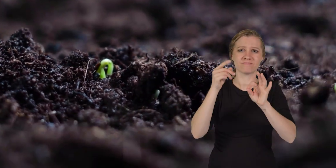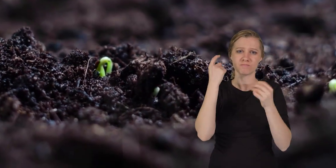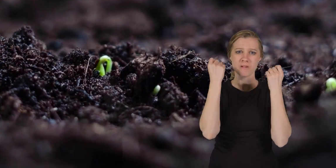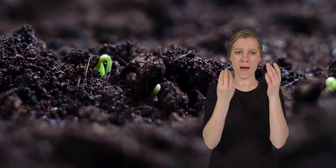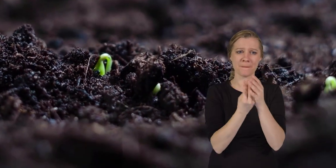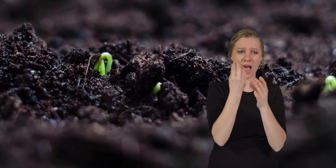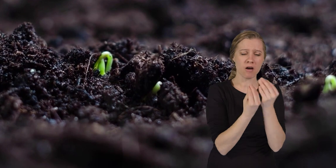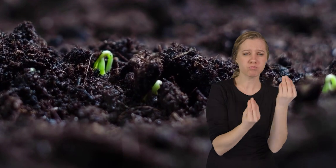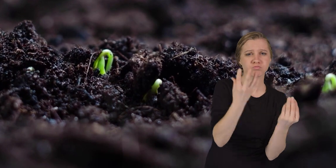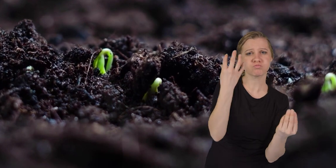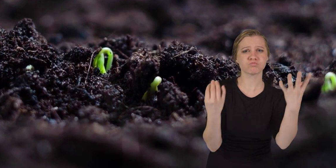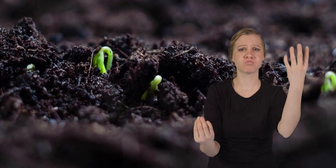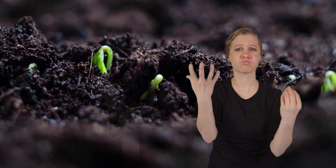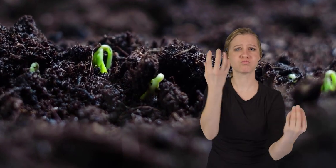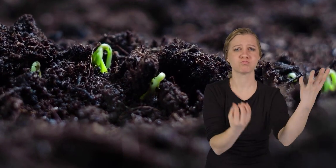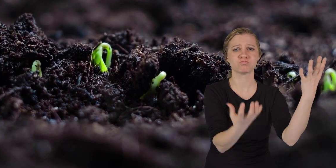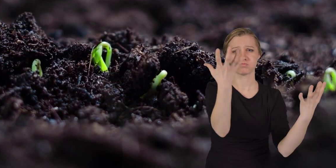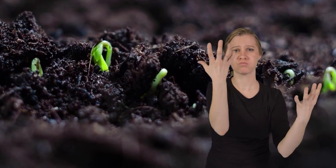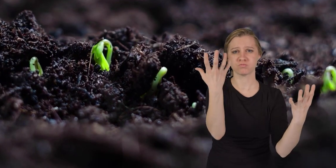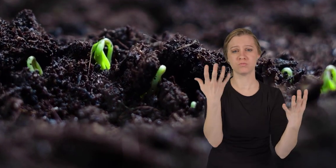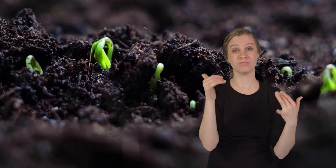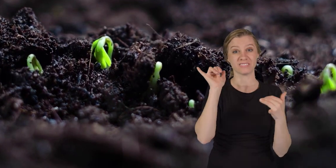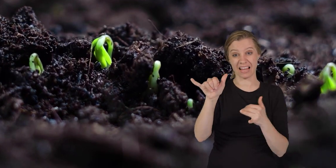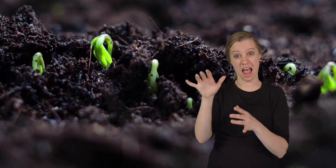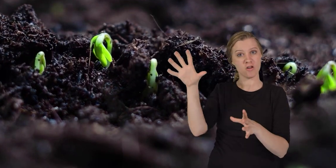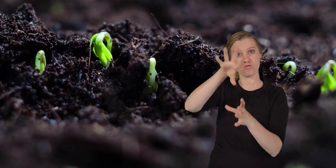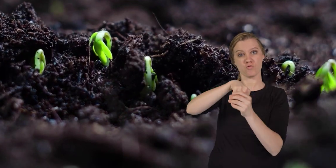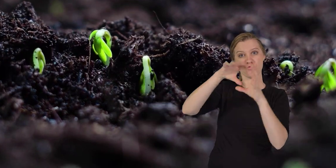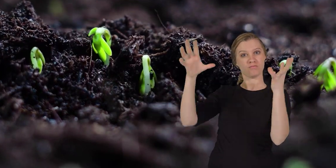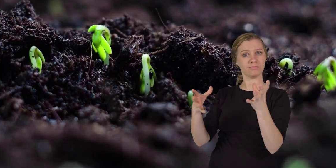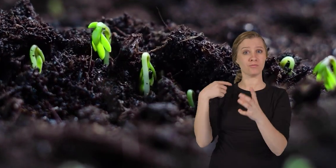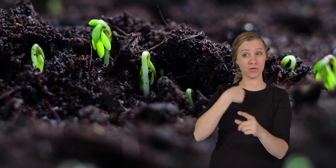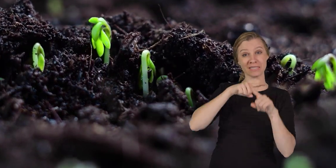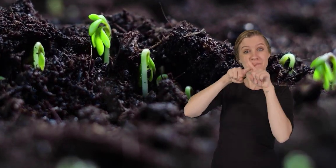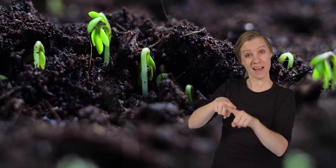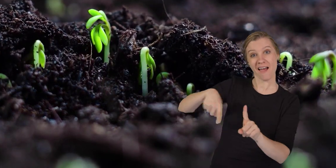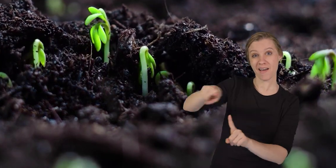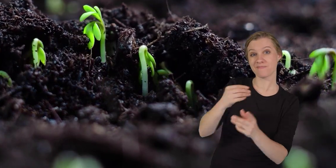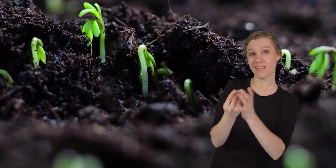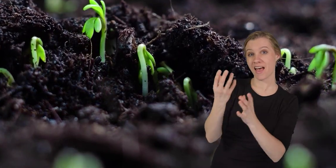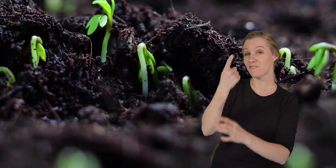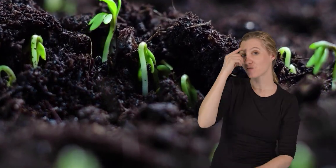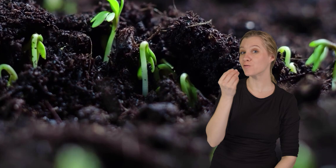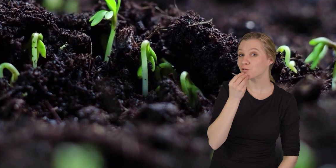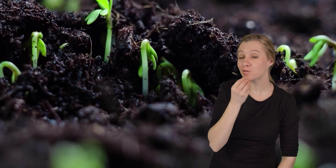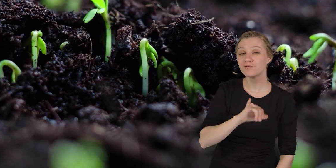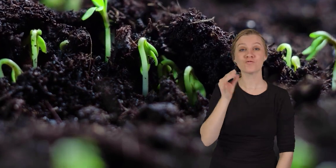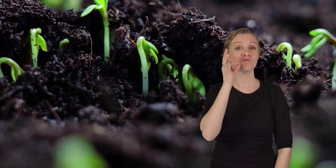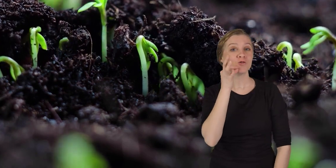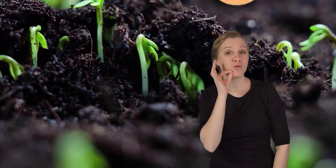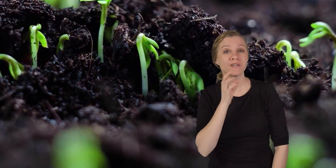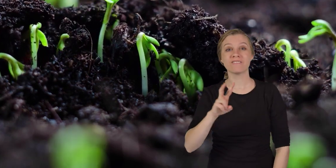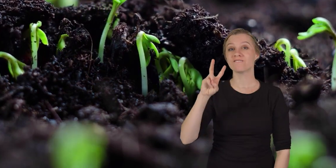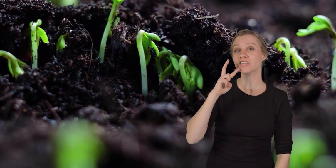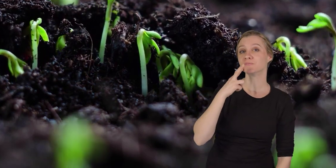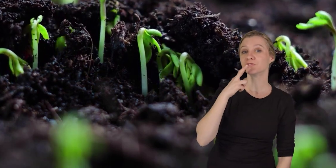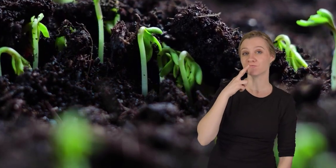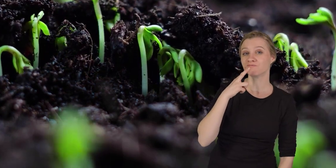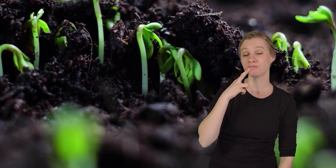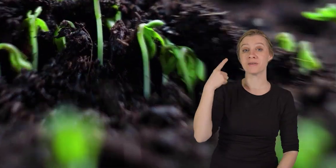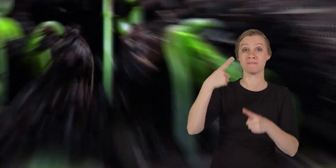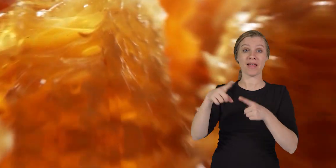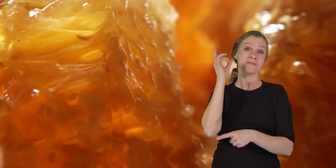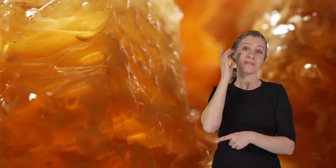process is essential for the growth of many plants, including the ones we rely on for food, like fruits and